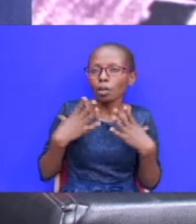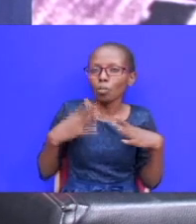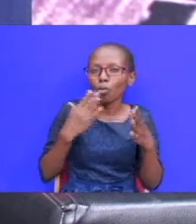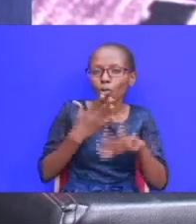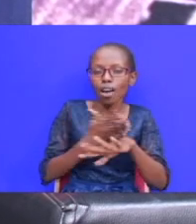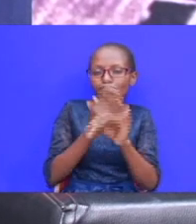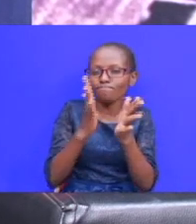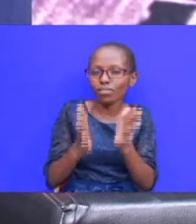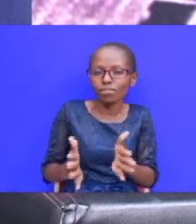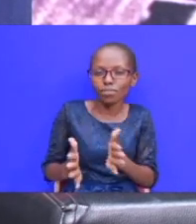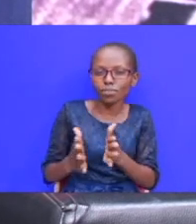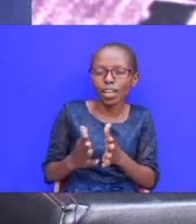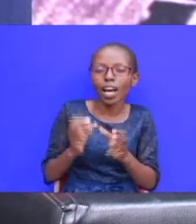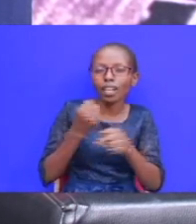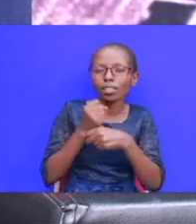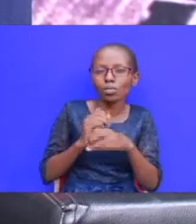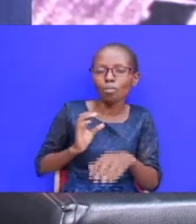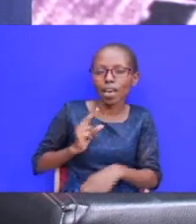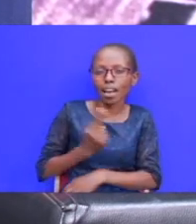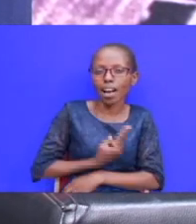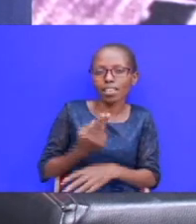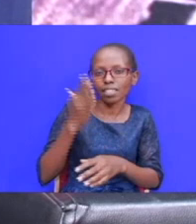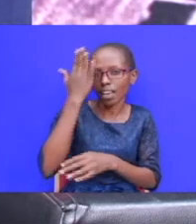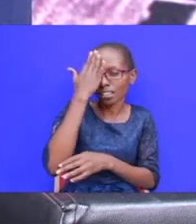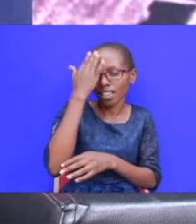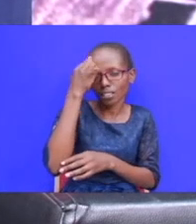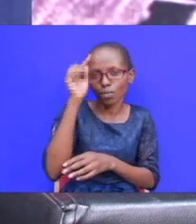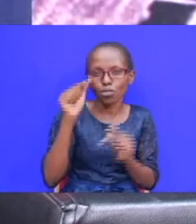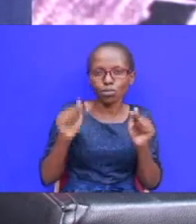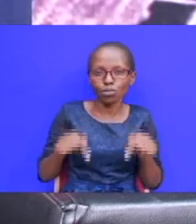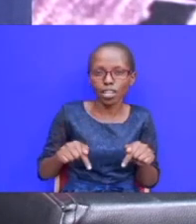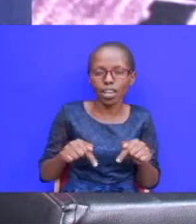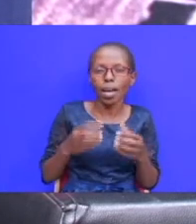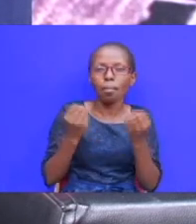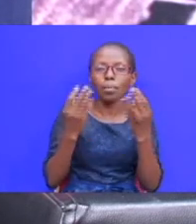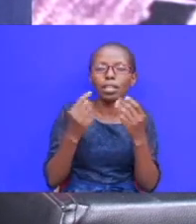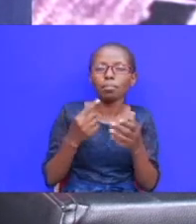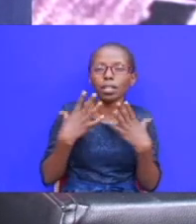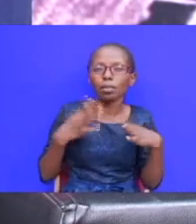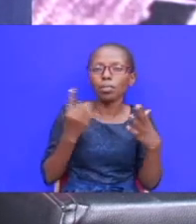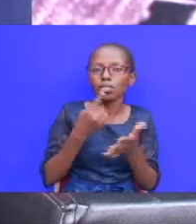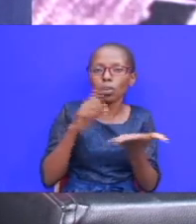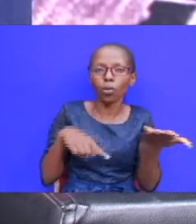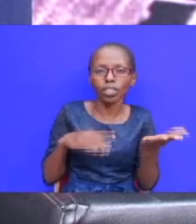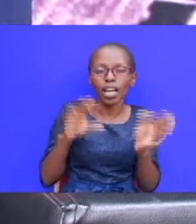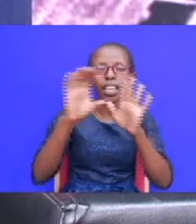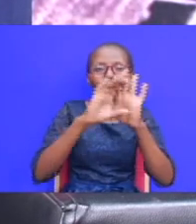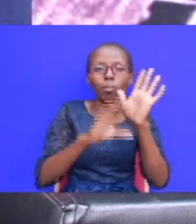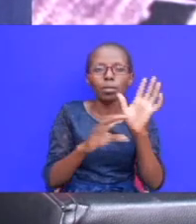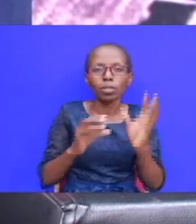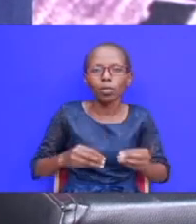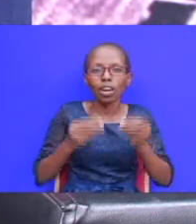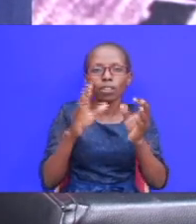and to make us israel of today you know many people sometimes say that uh you know the the commandments were